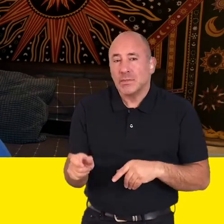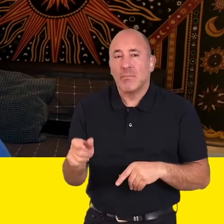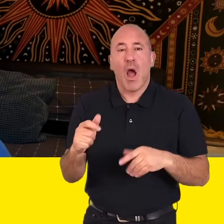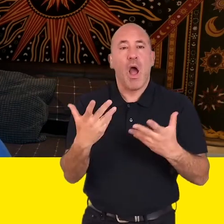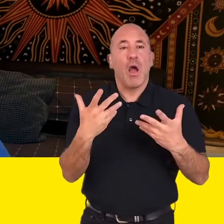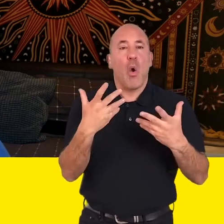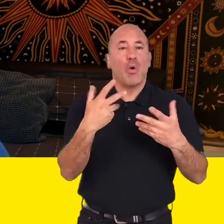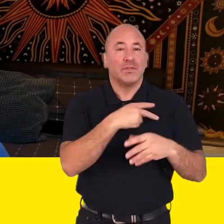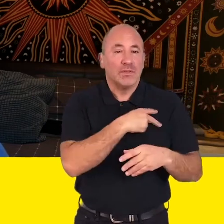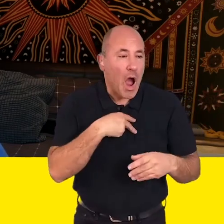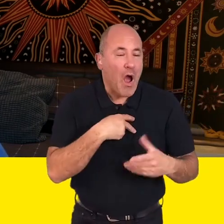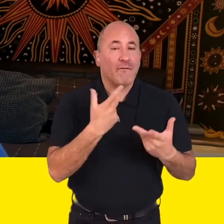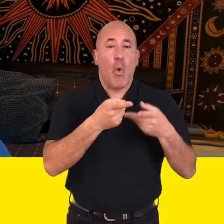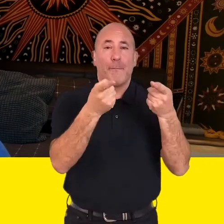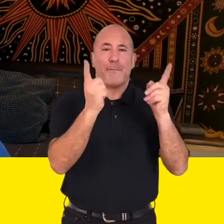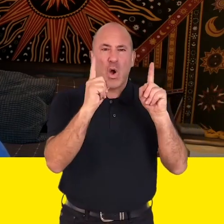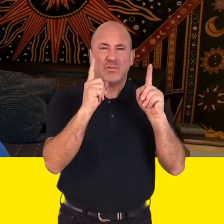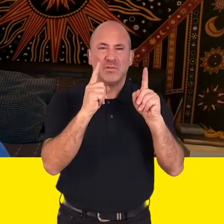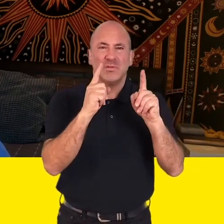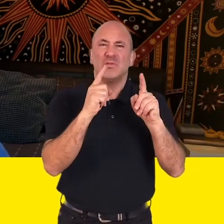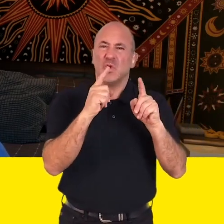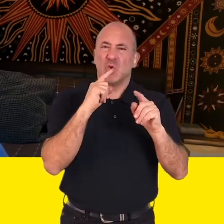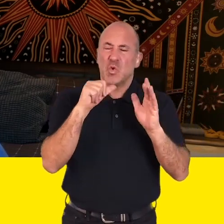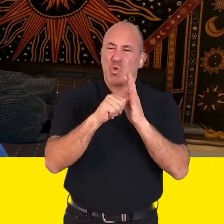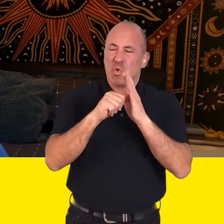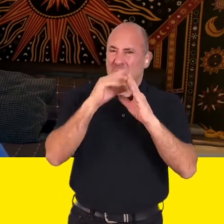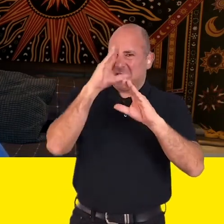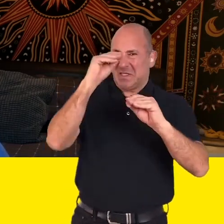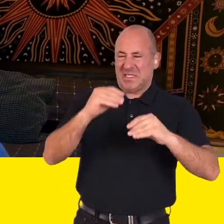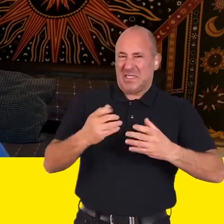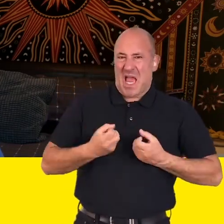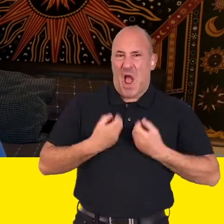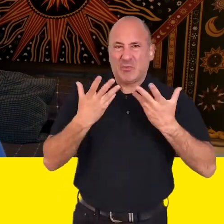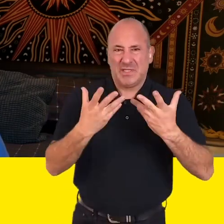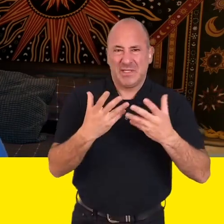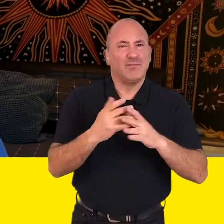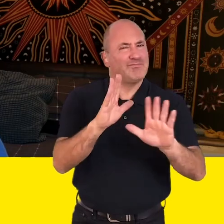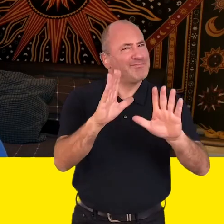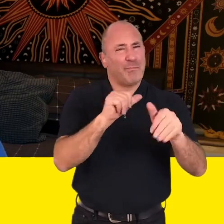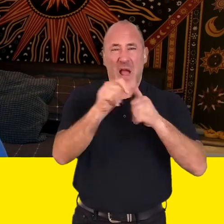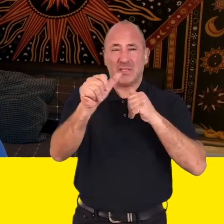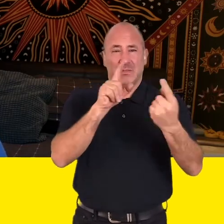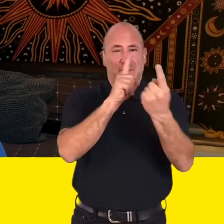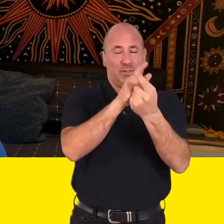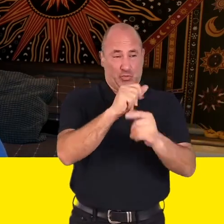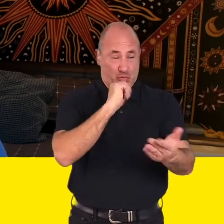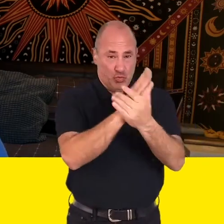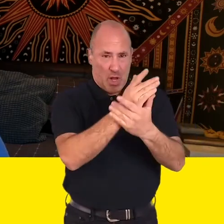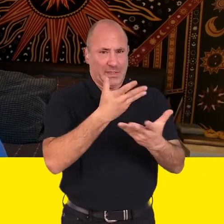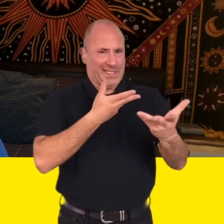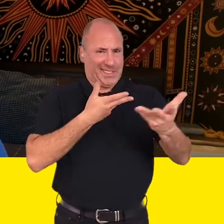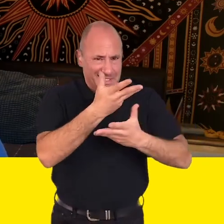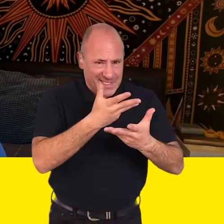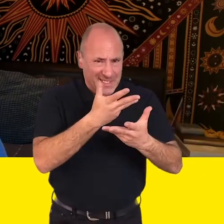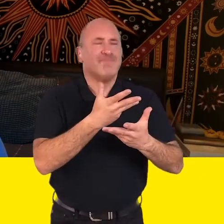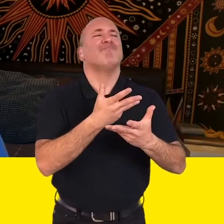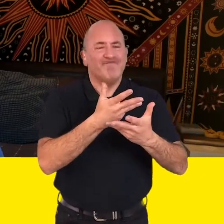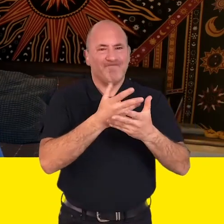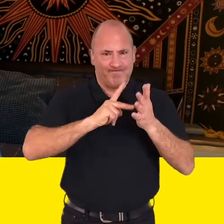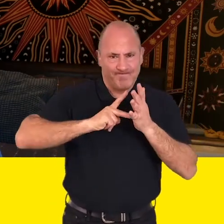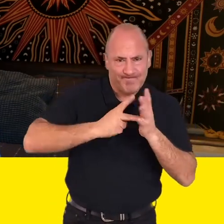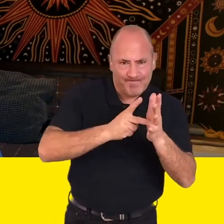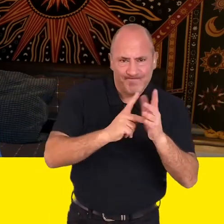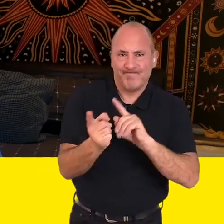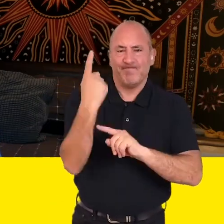customer, employee or an employer then it may feel really hard to speak up about it but I urge you to talk about it with someone that you trust and to take the